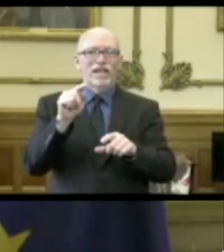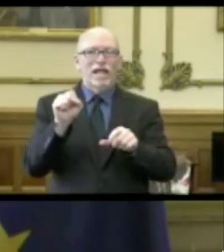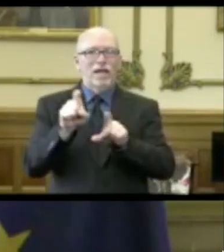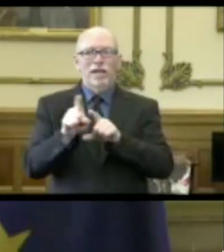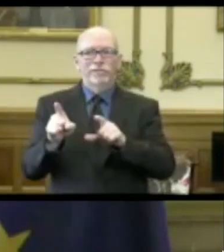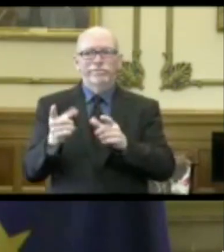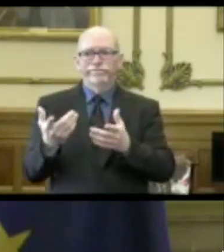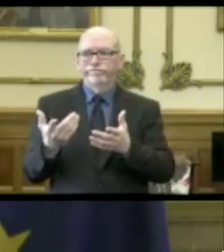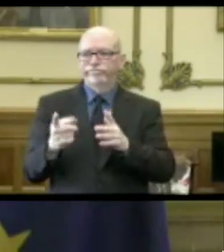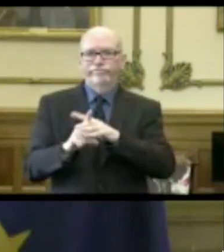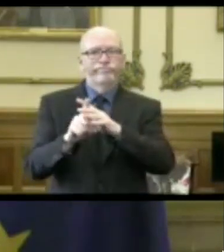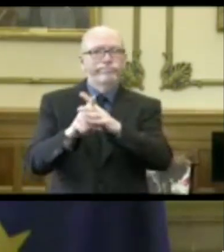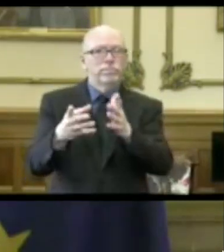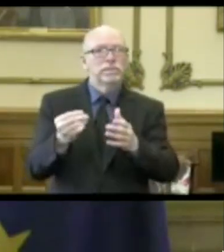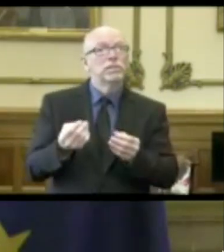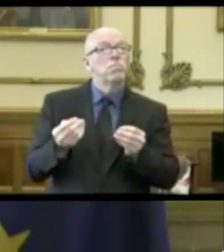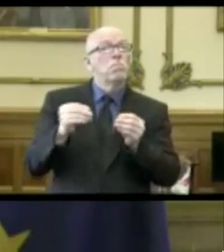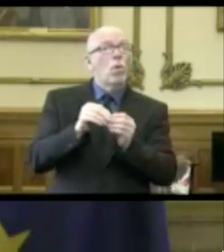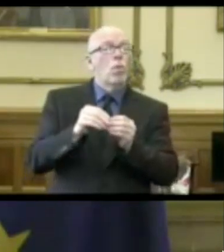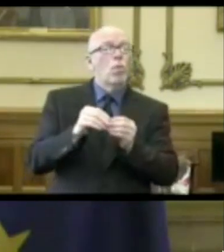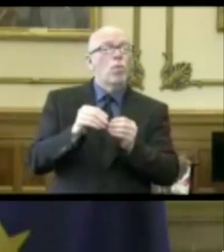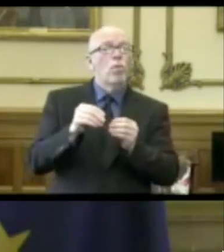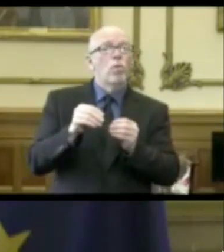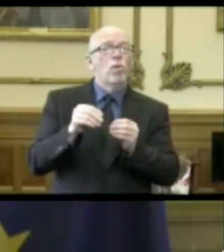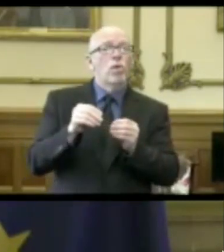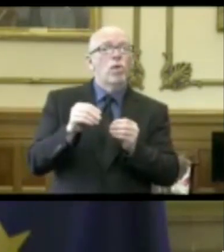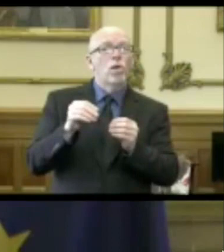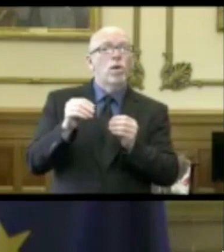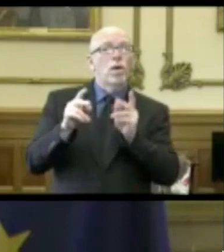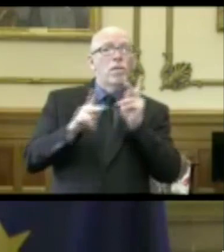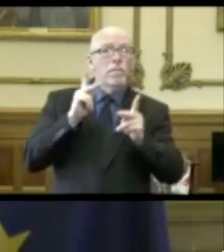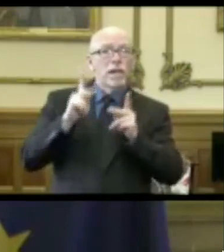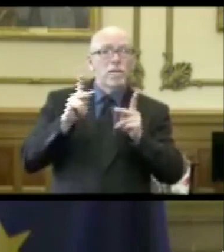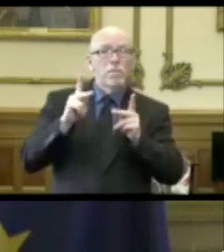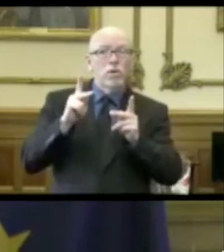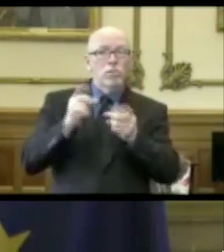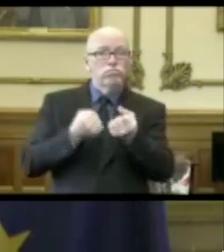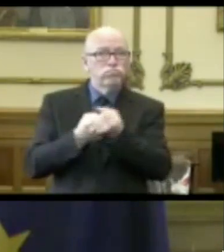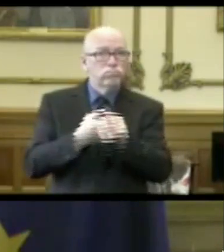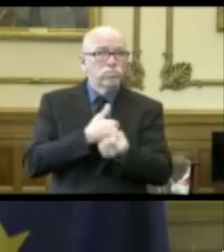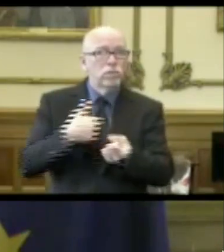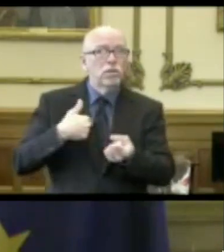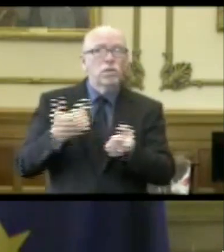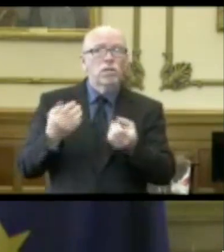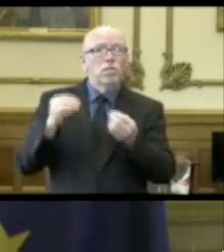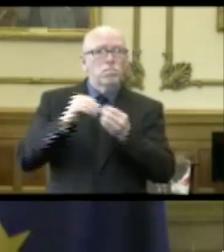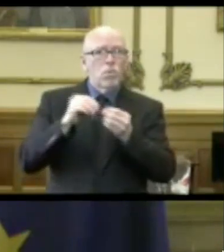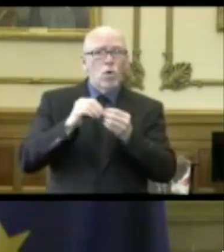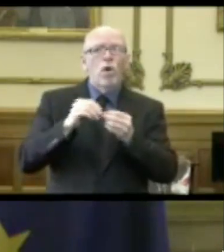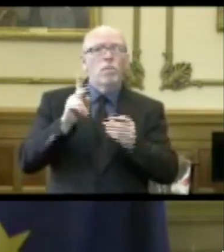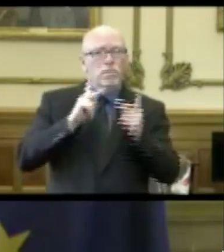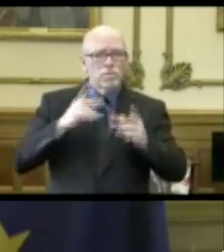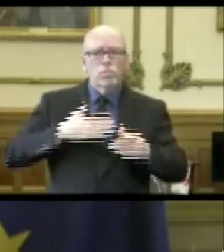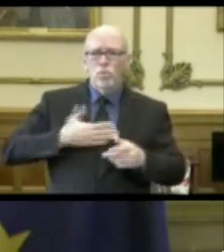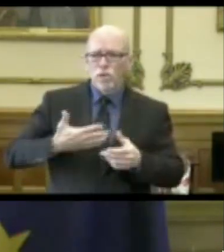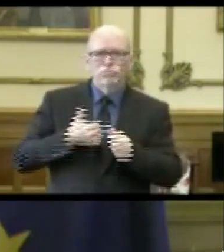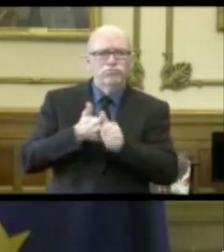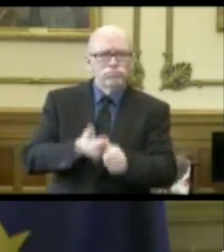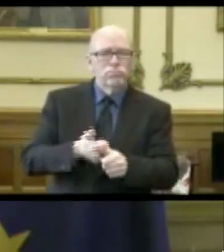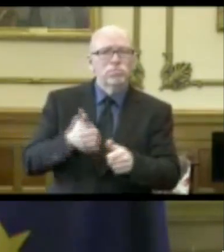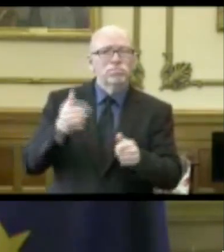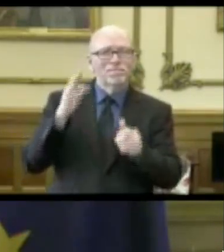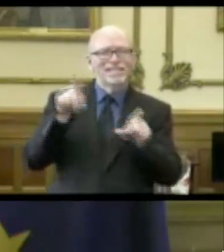are on the ground. And the more buy-in we have across the state of Indiana when folks are looking at the same